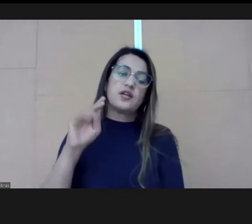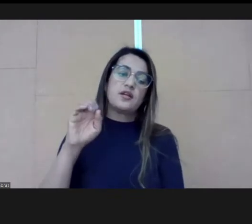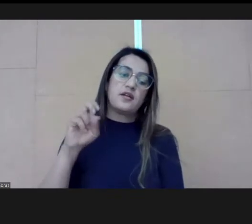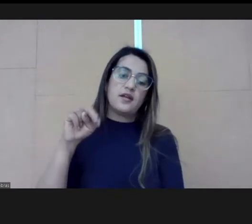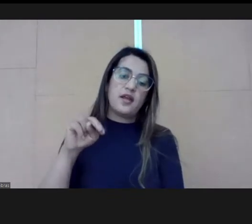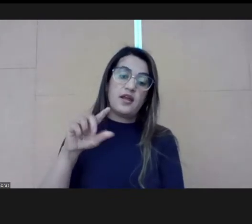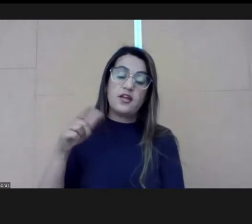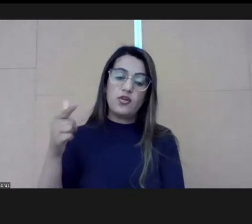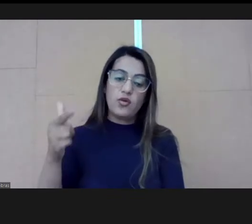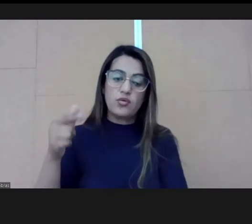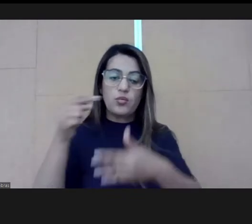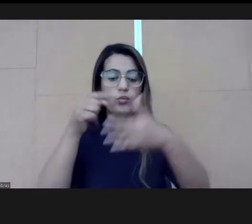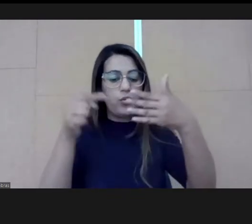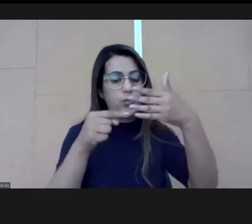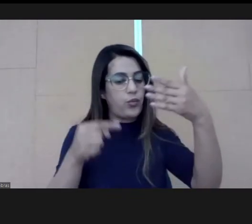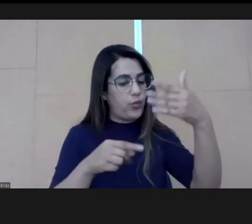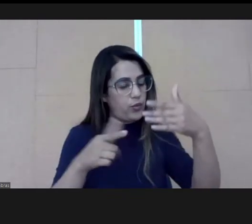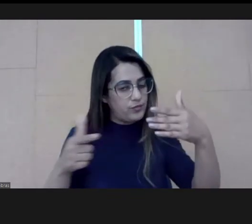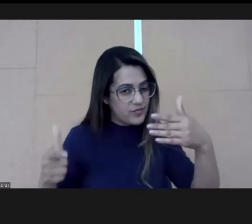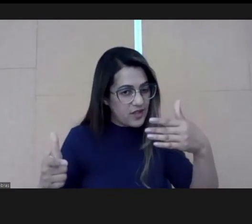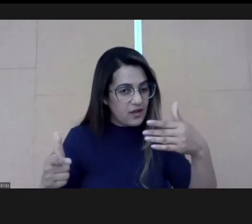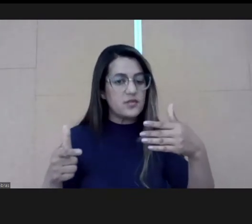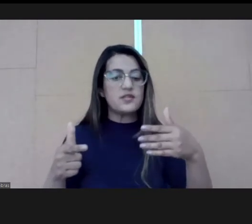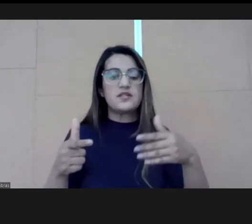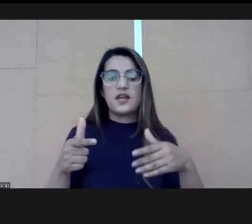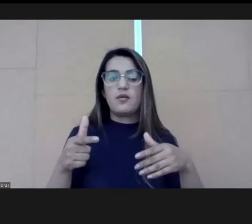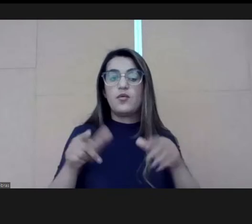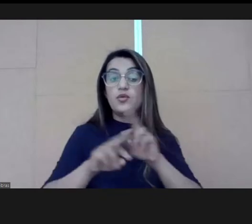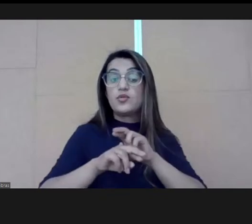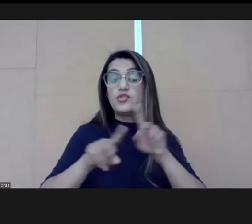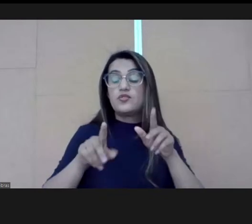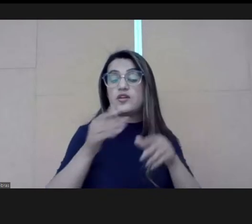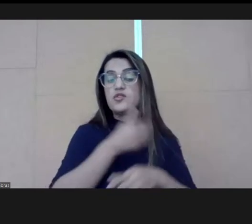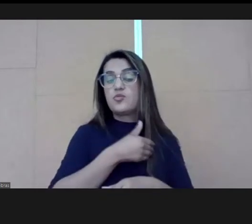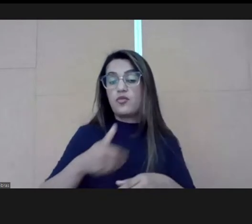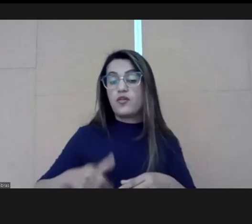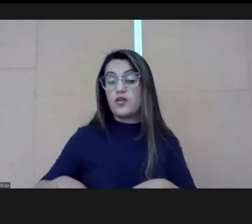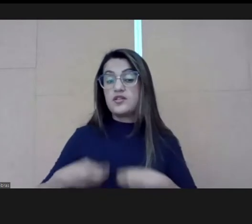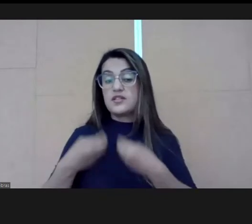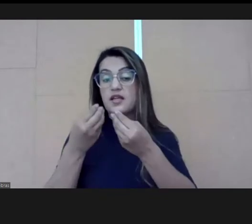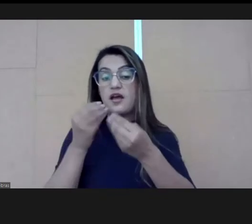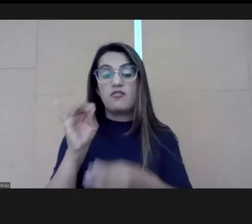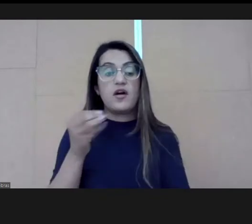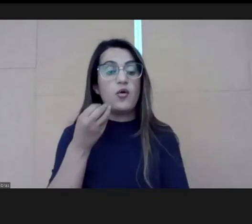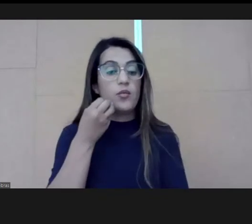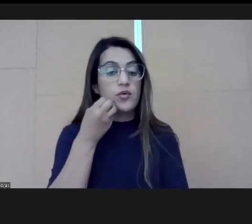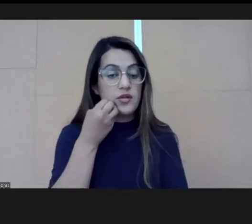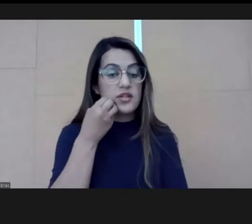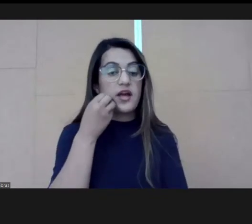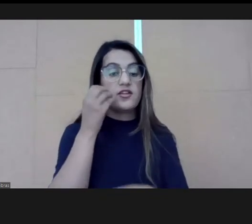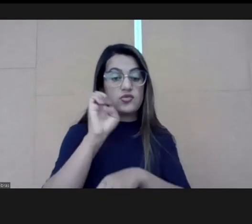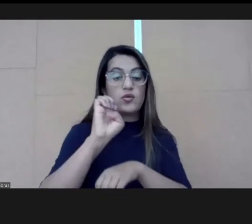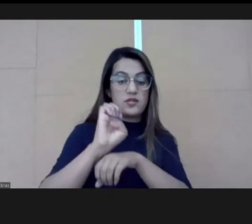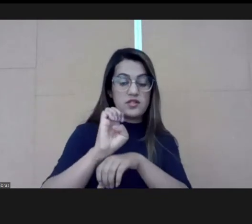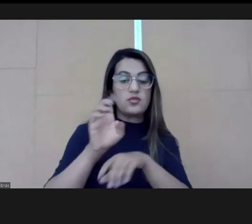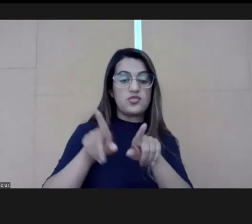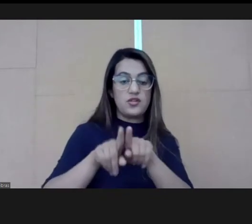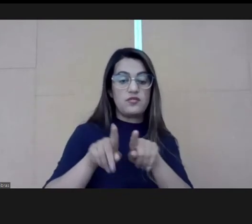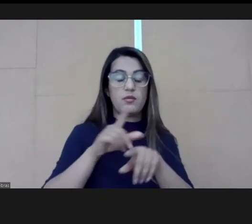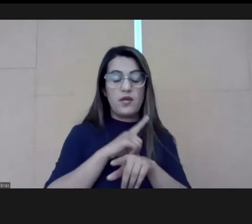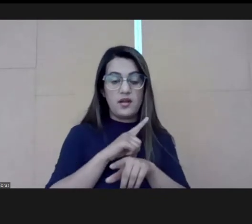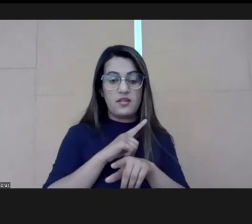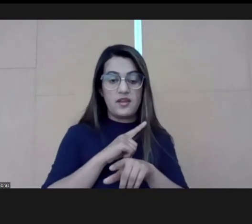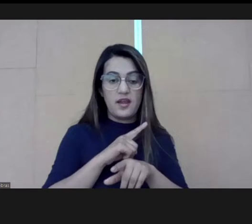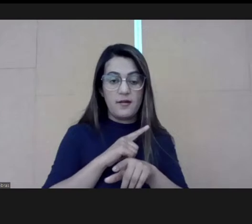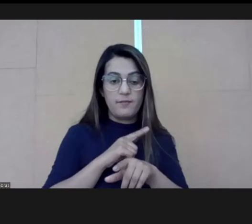blockchain, carbon. Some topics that were still new to the government.